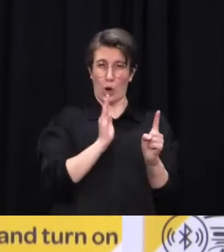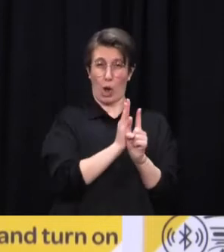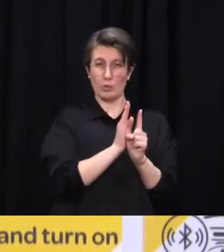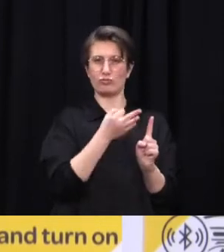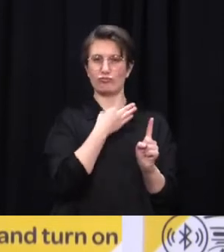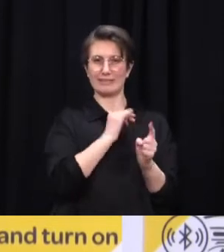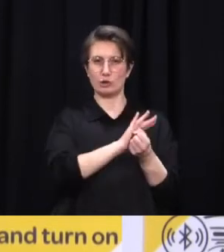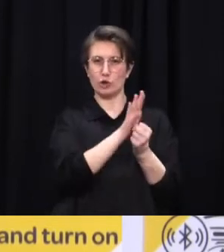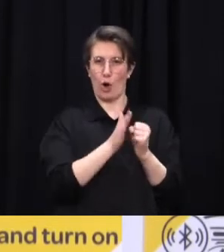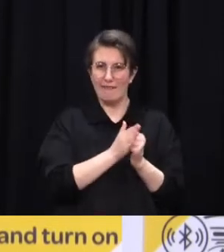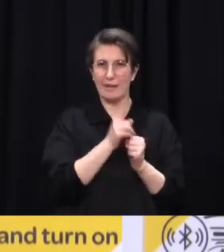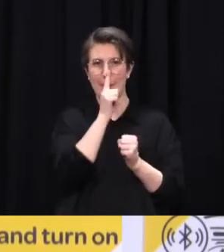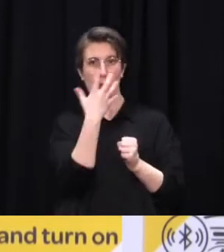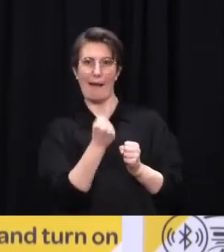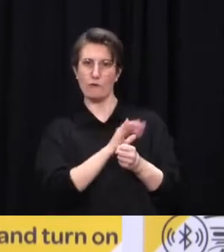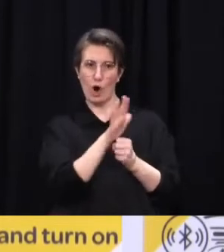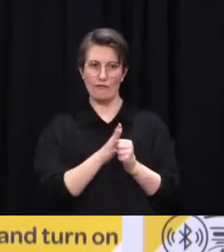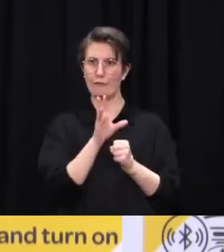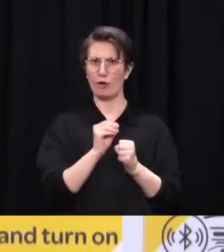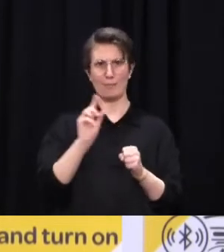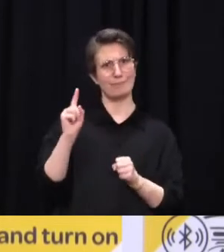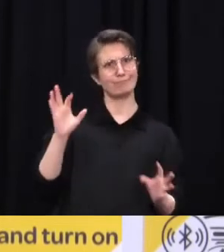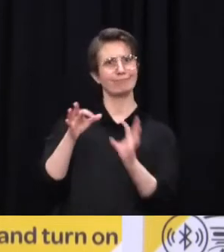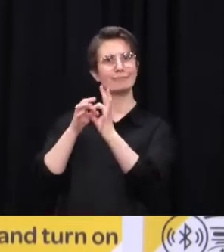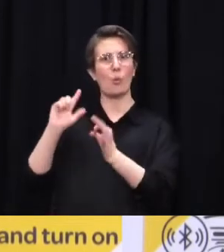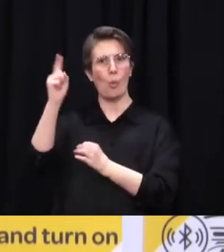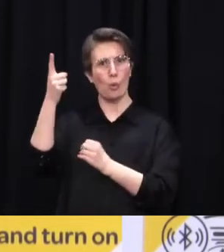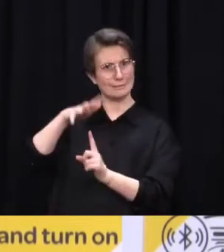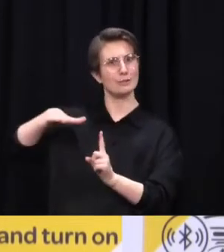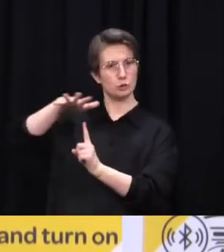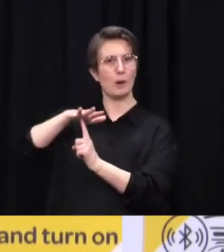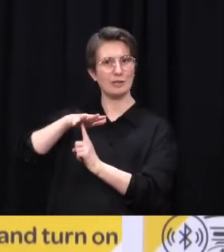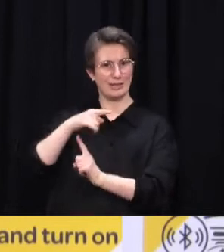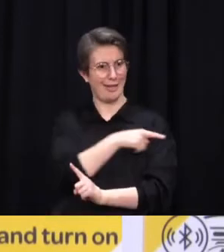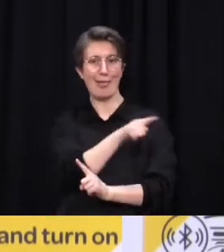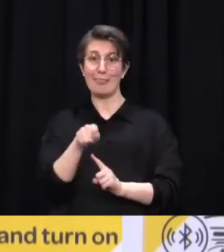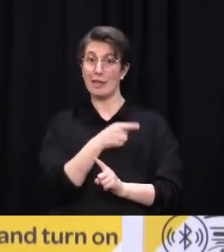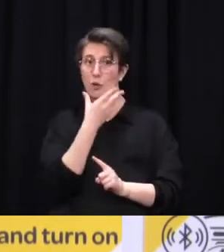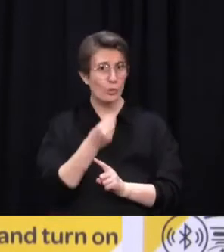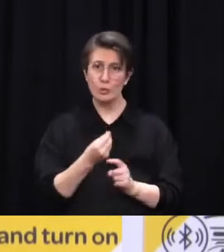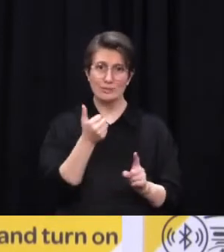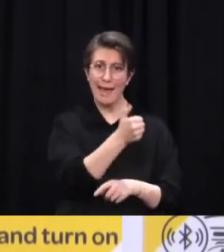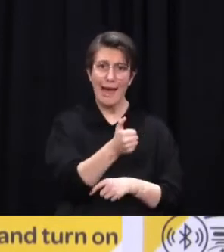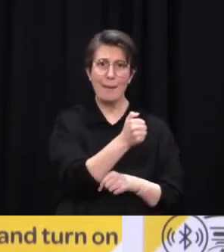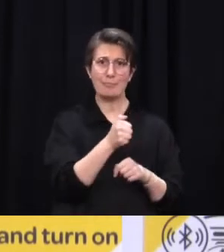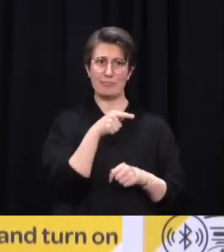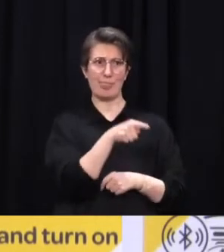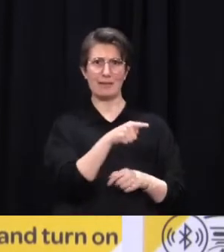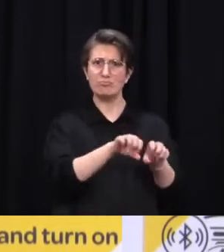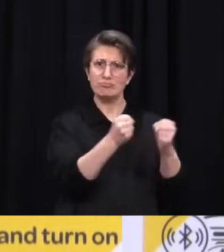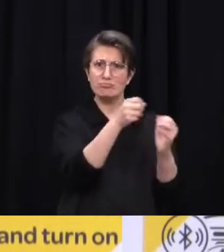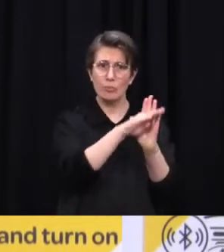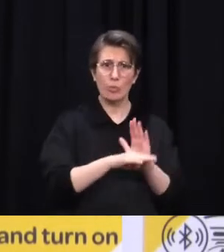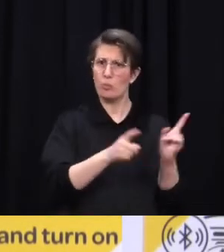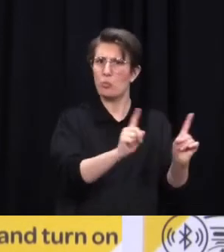you've had to...? Look, you will have heard me say for some time I've been dissatisfied with the amount of QR code scanning that's been going on. We've been exploring